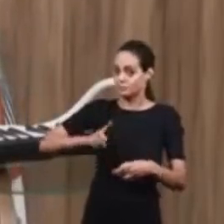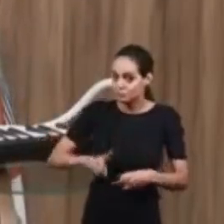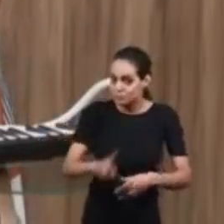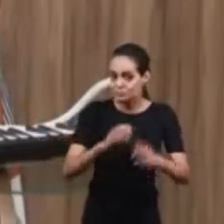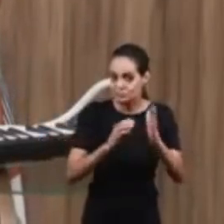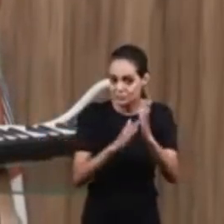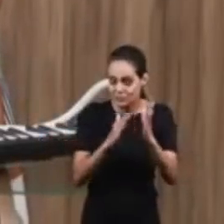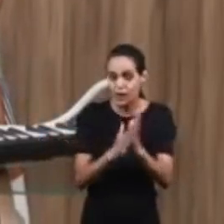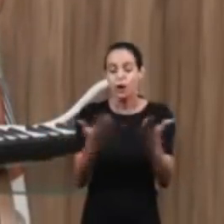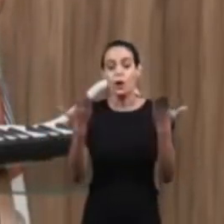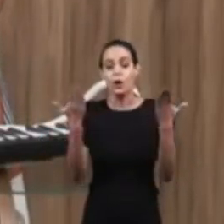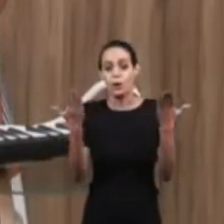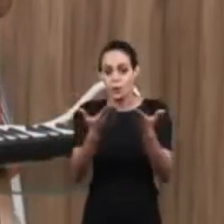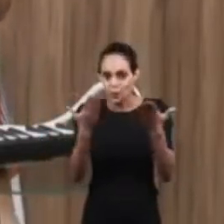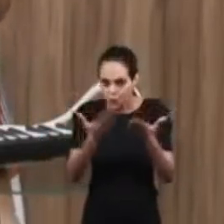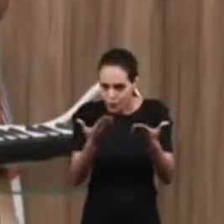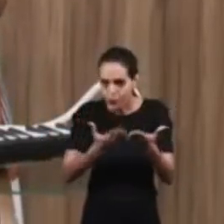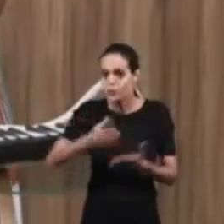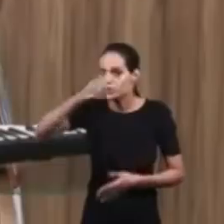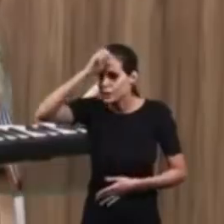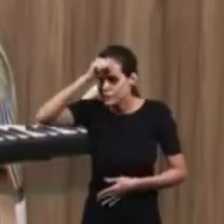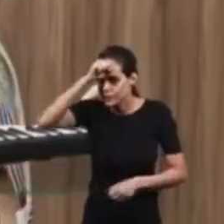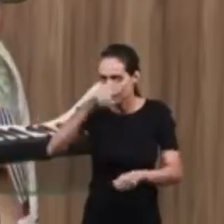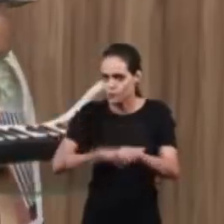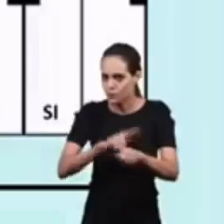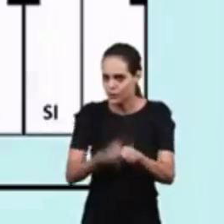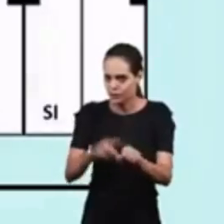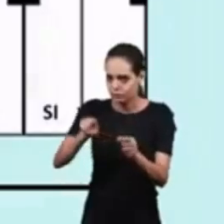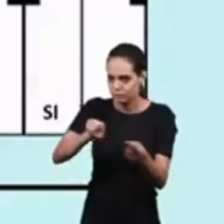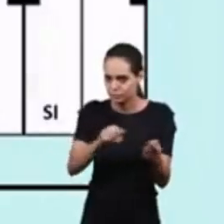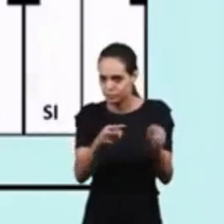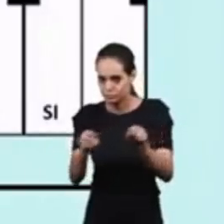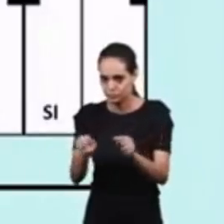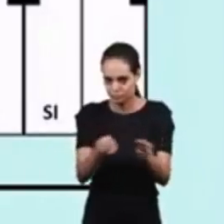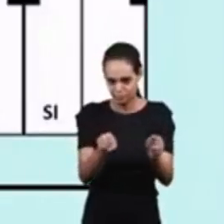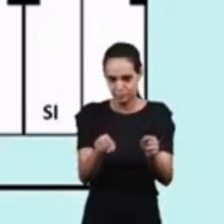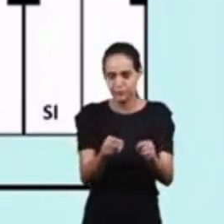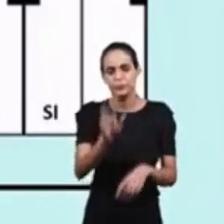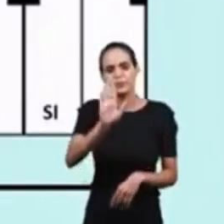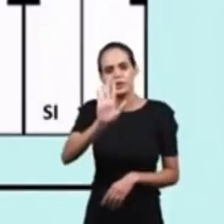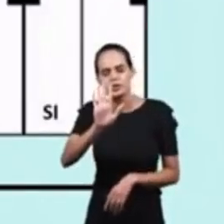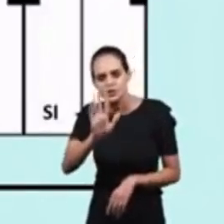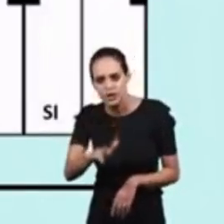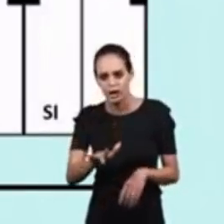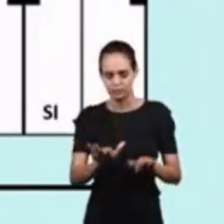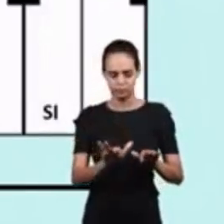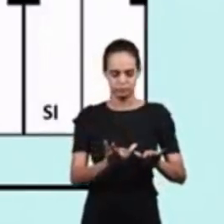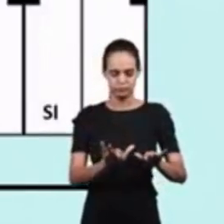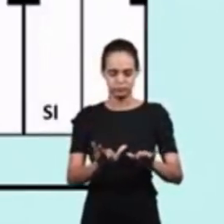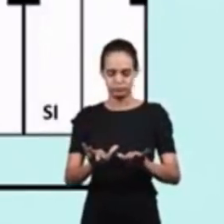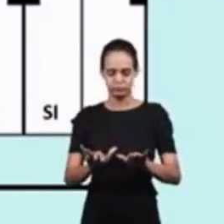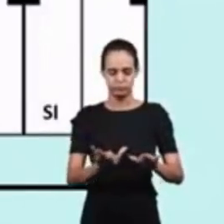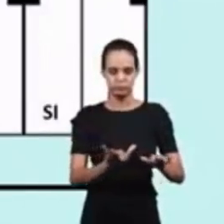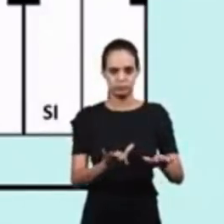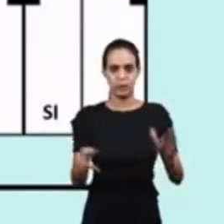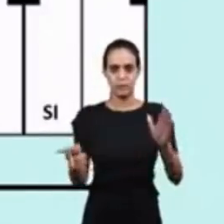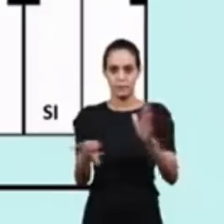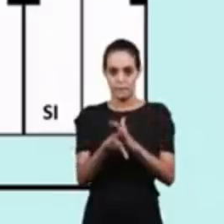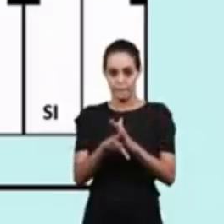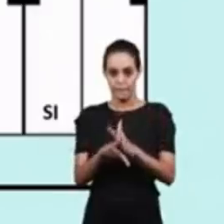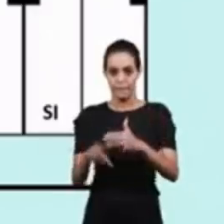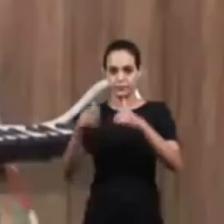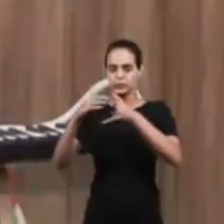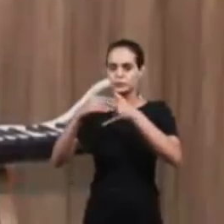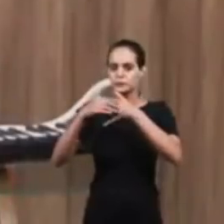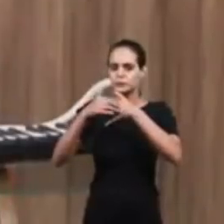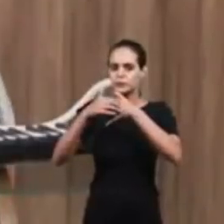we're going to learn today. We have already learned the position of the notes on the keyboard of the melodica. It